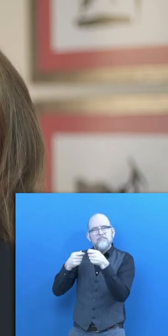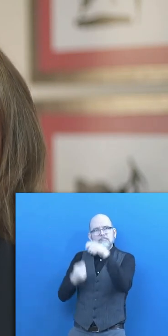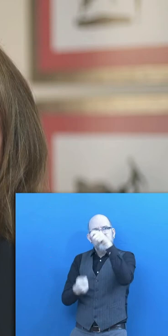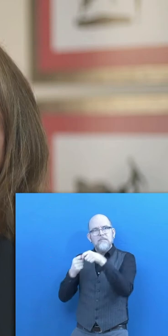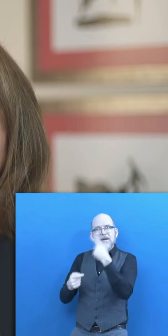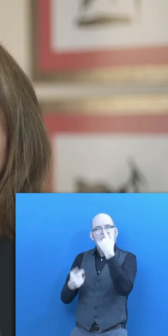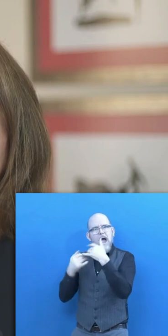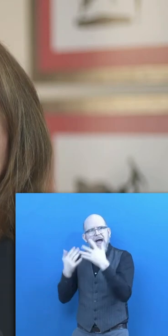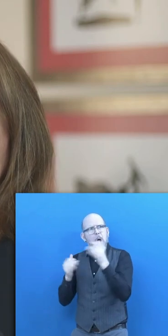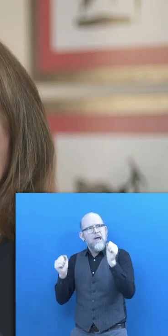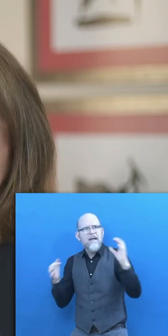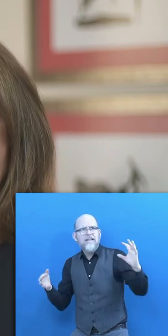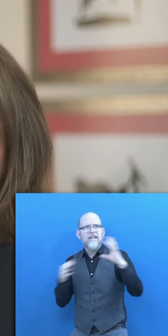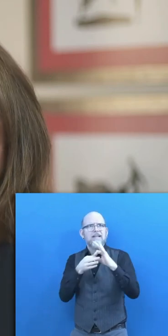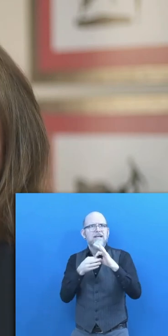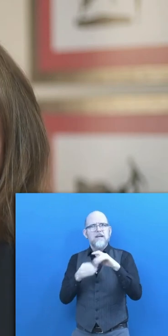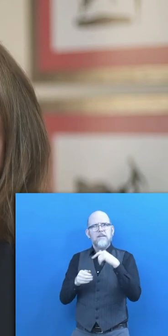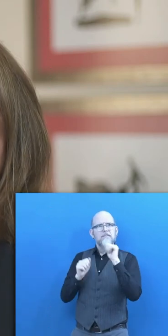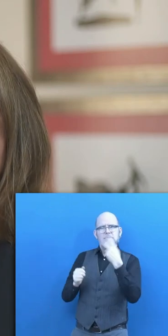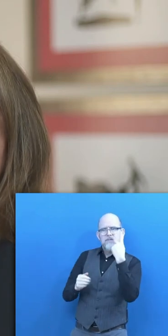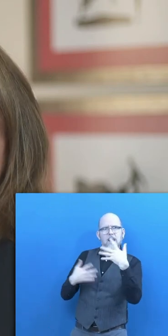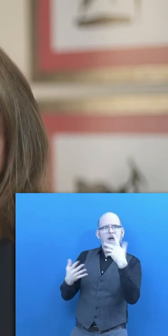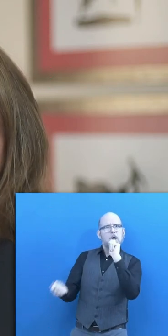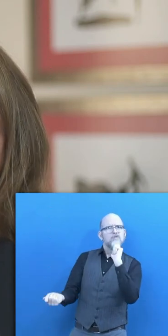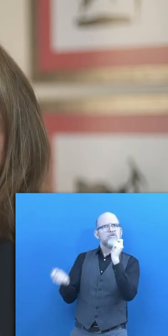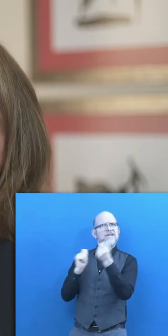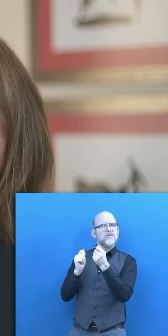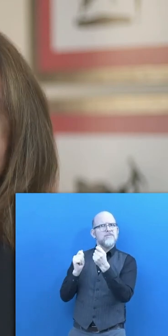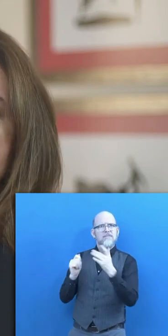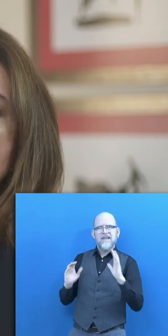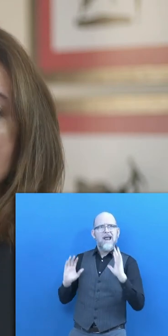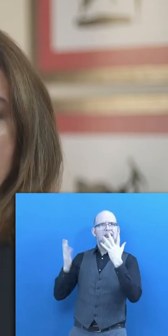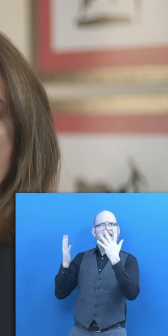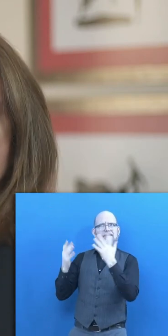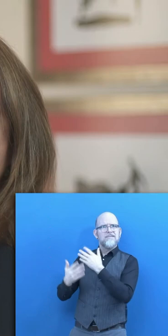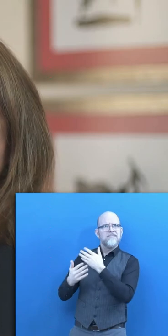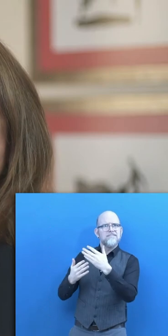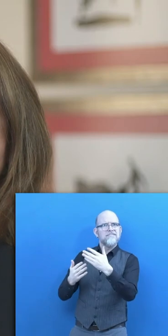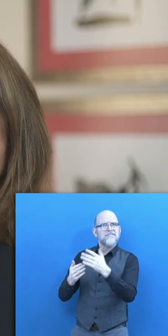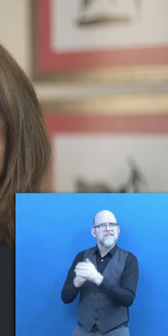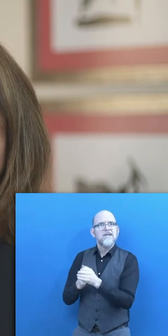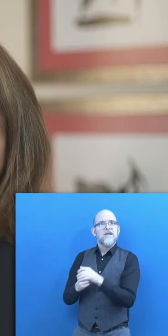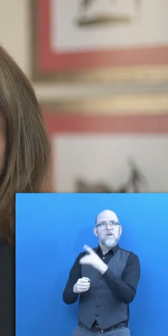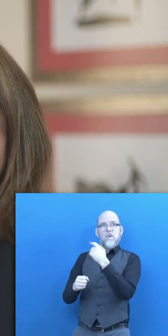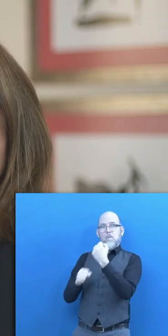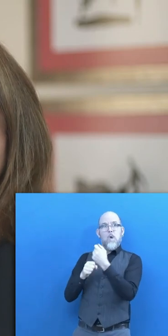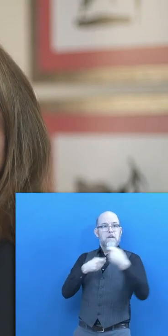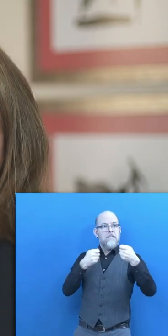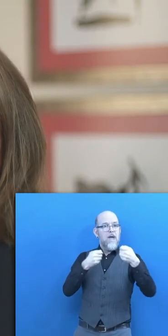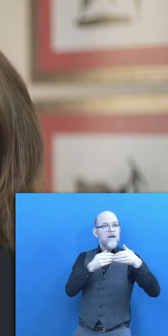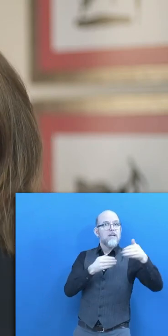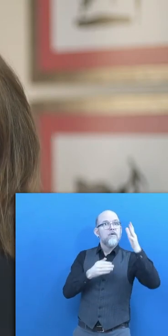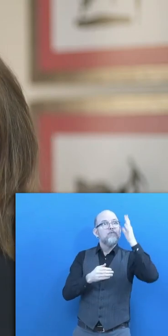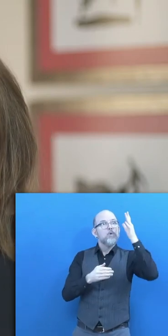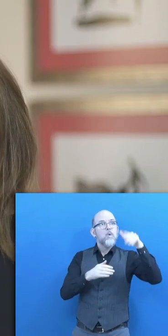changes that the pandemic has brought to our daily lives and the major trends that will shape the labor market